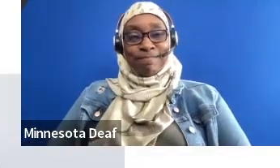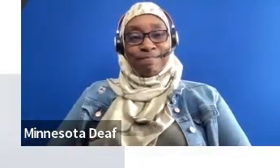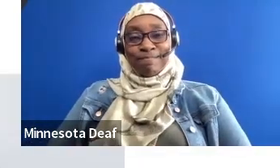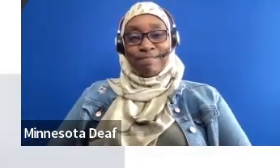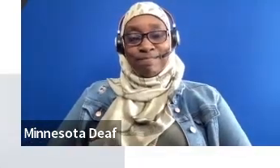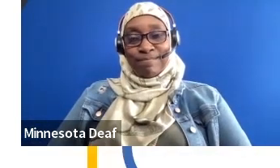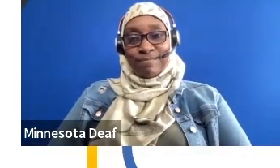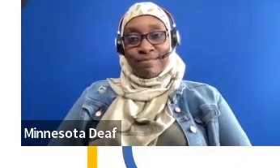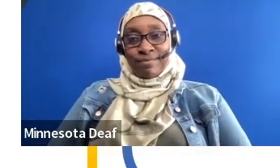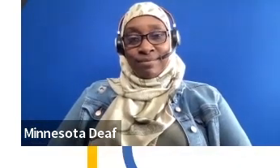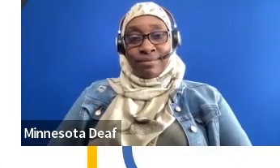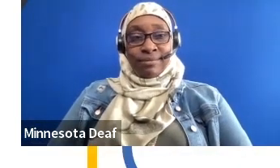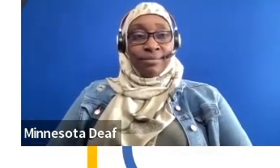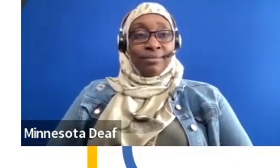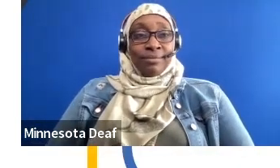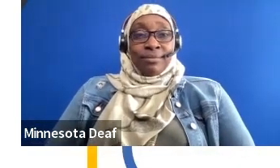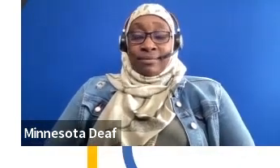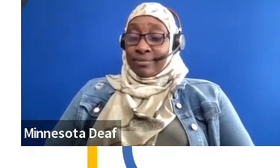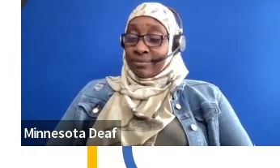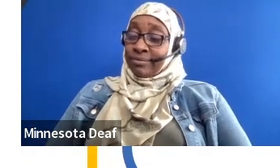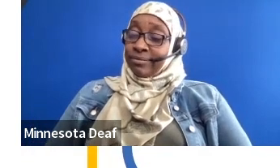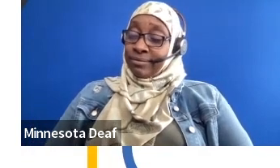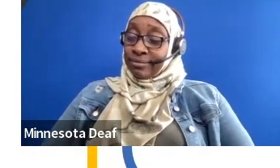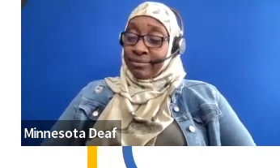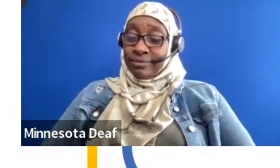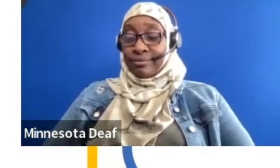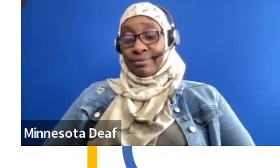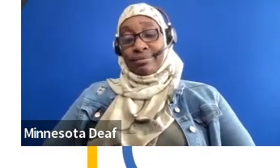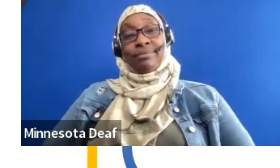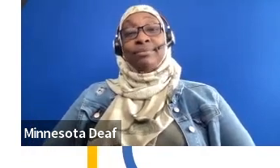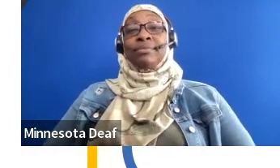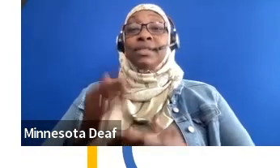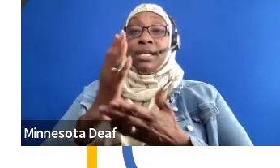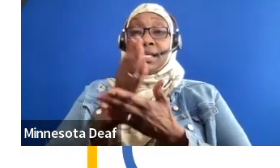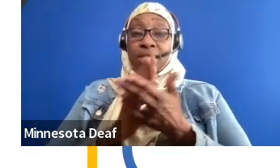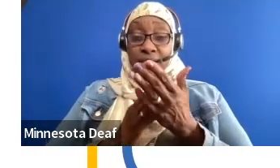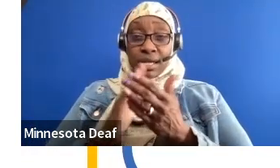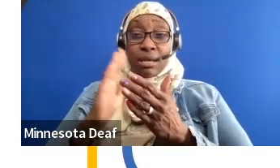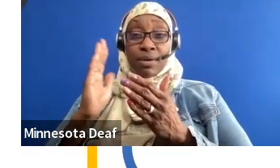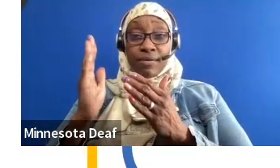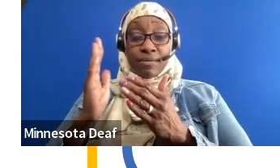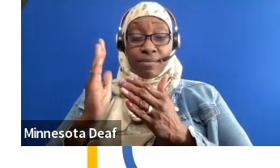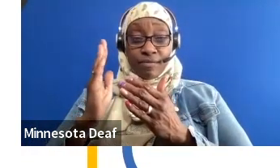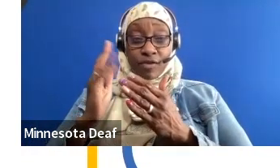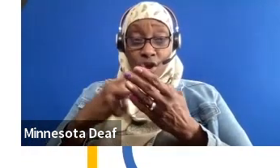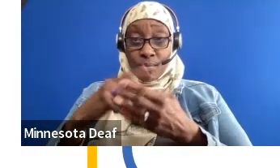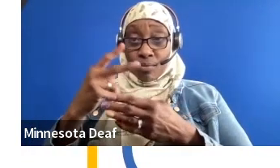All right. So some of our program elements, right? Like I said, performing arts exploration, we provide a space for youth to